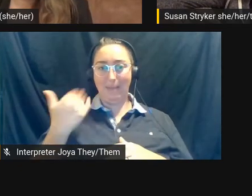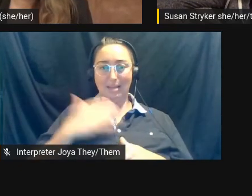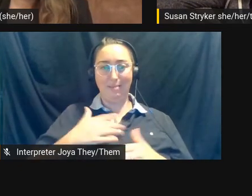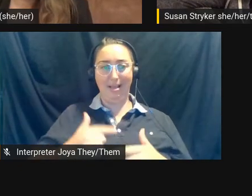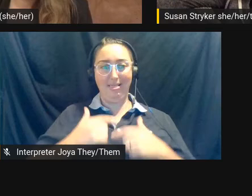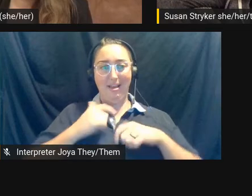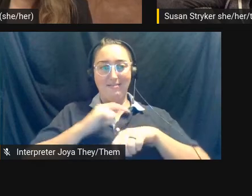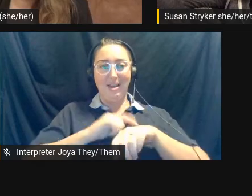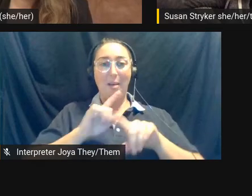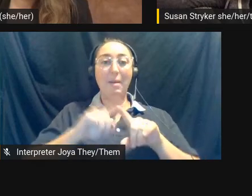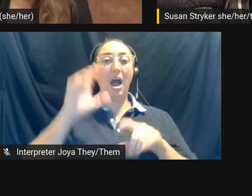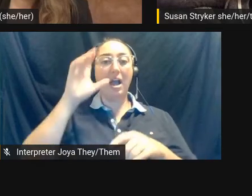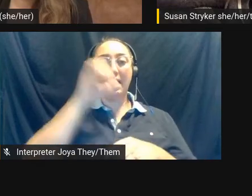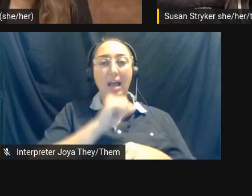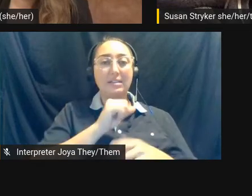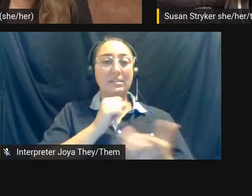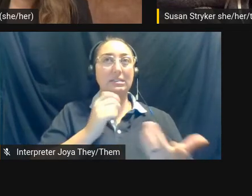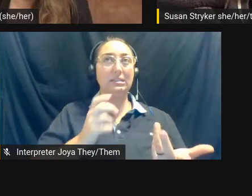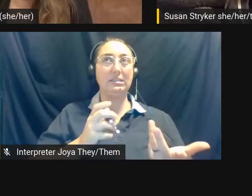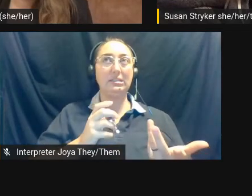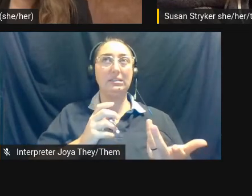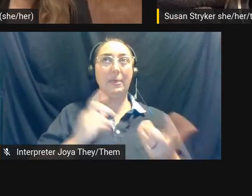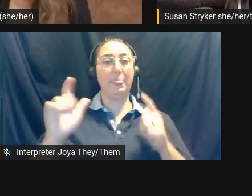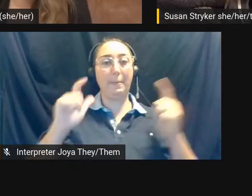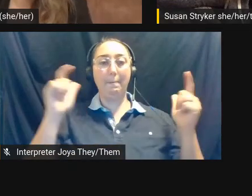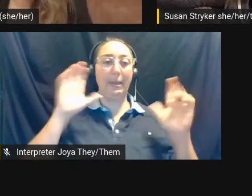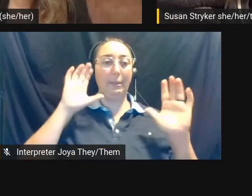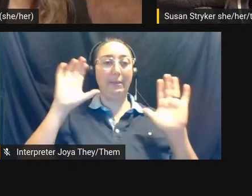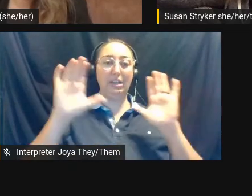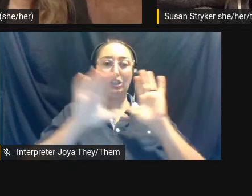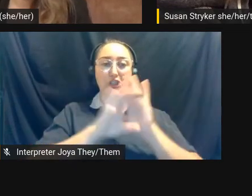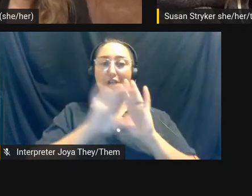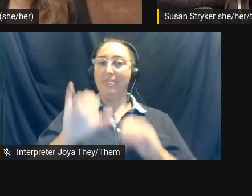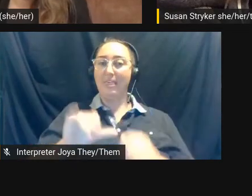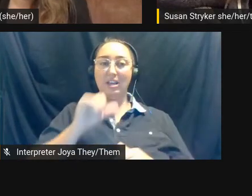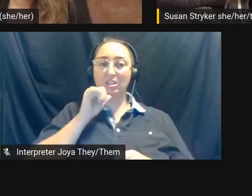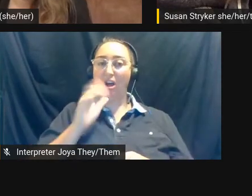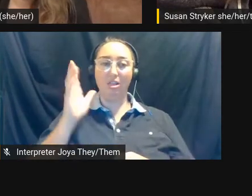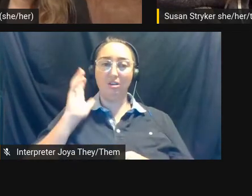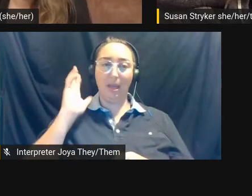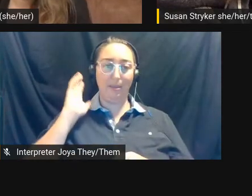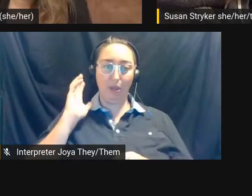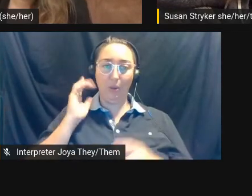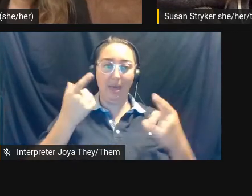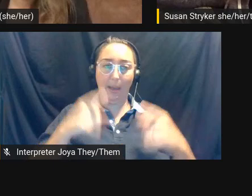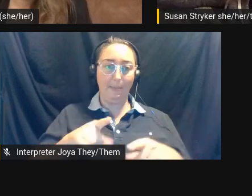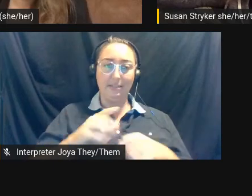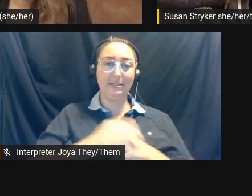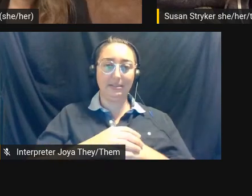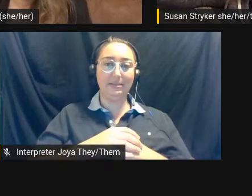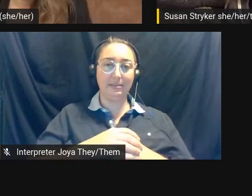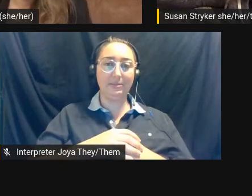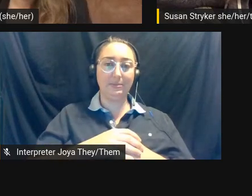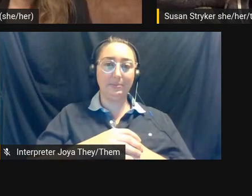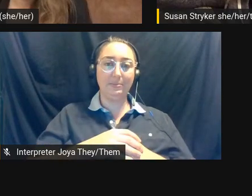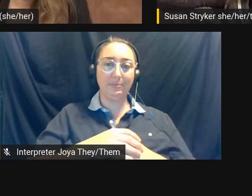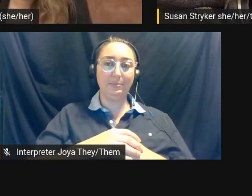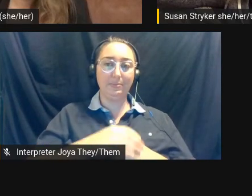I guess in the long, in the big picture, that's not that long ago that that happened. Um,